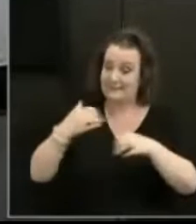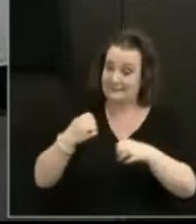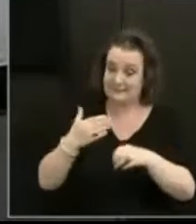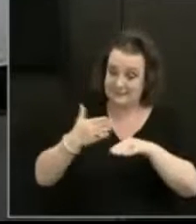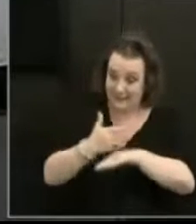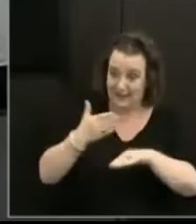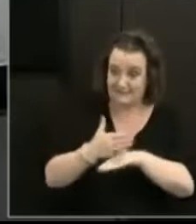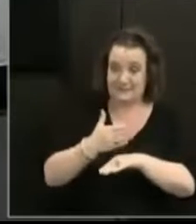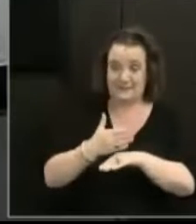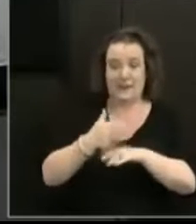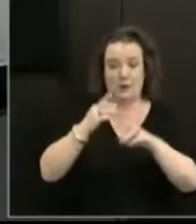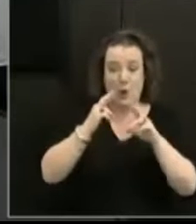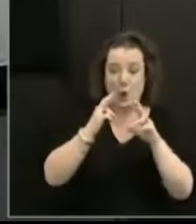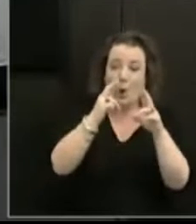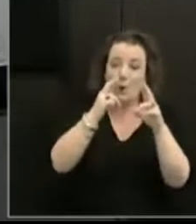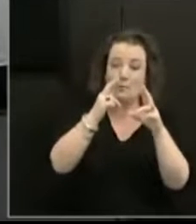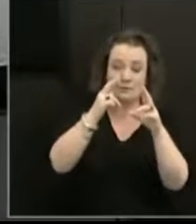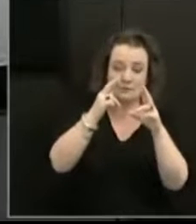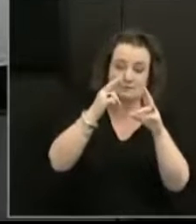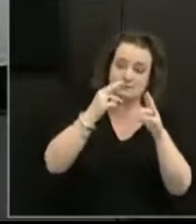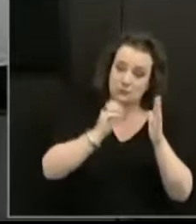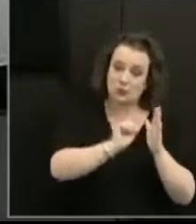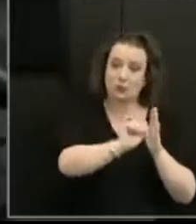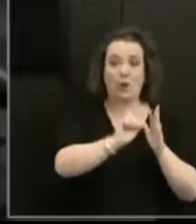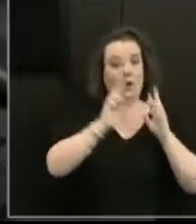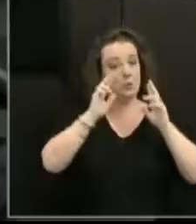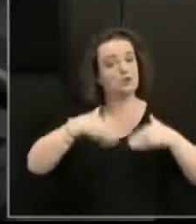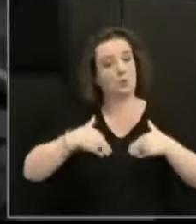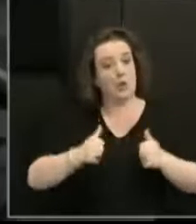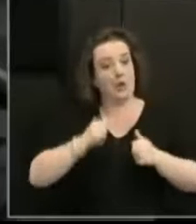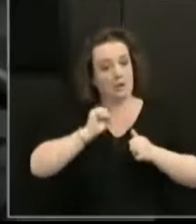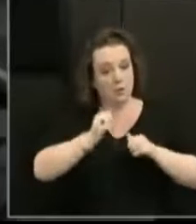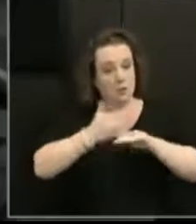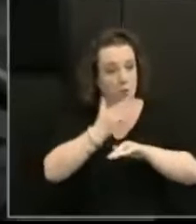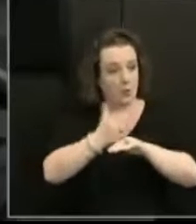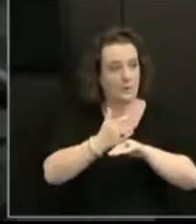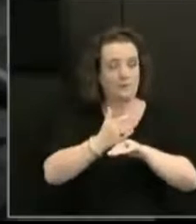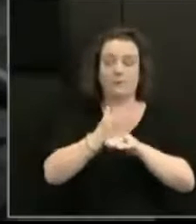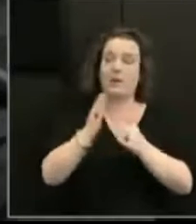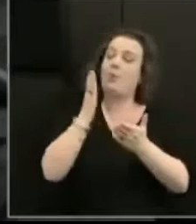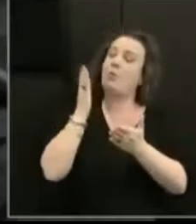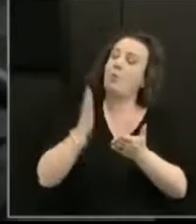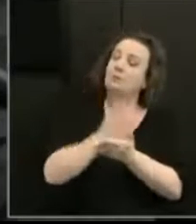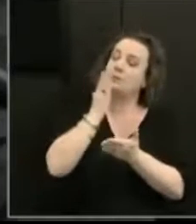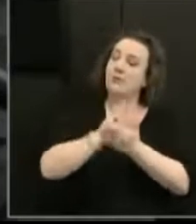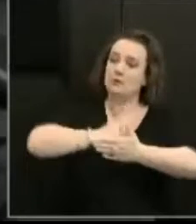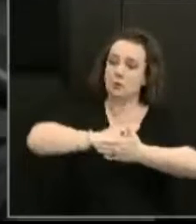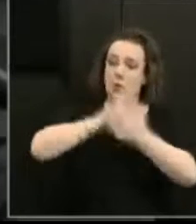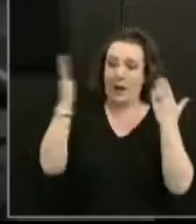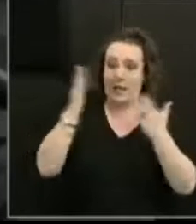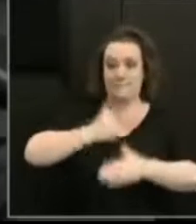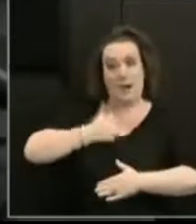of hope in your hands. I wish you well in your endeavours. I also want to make clear my